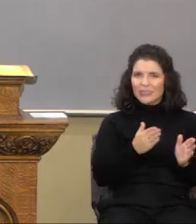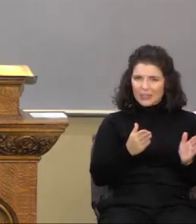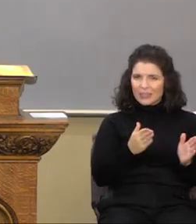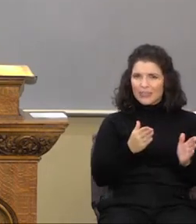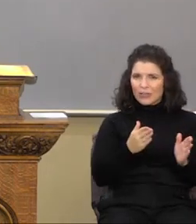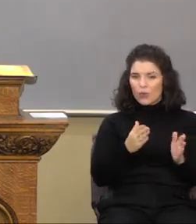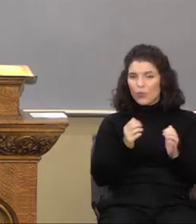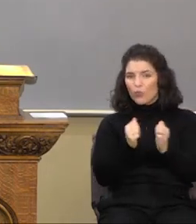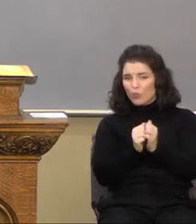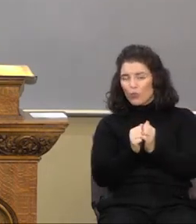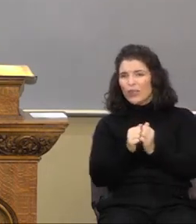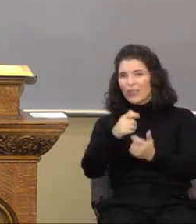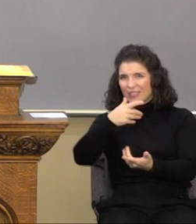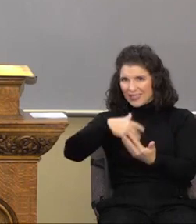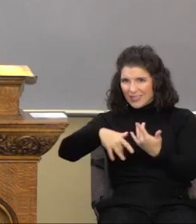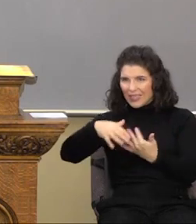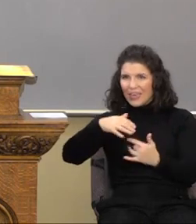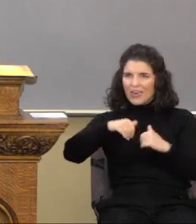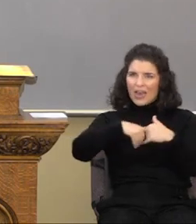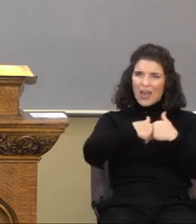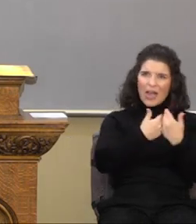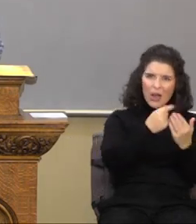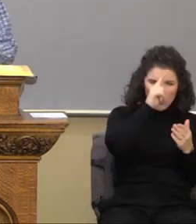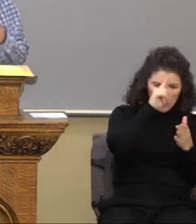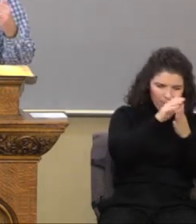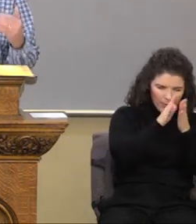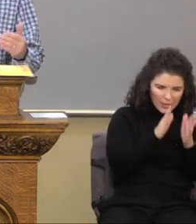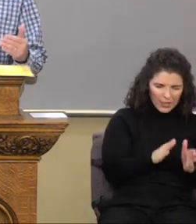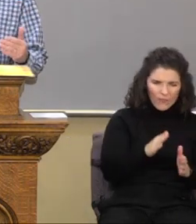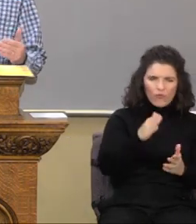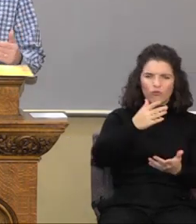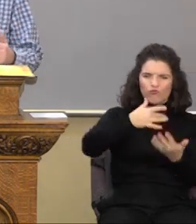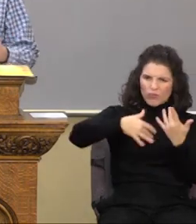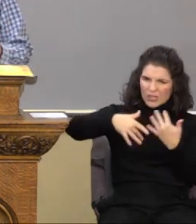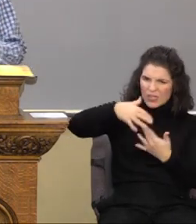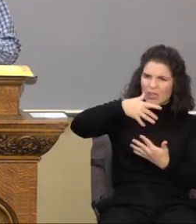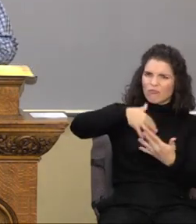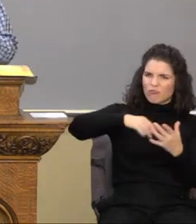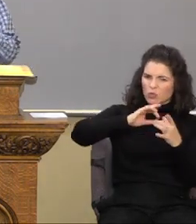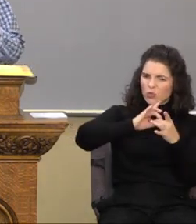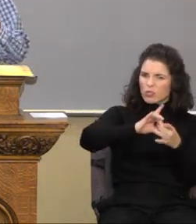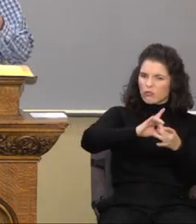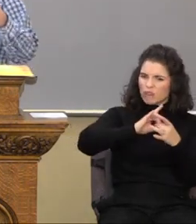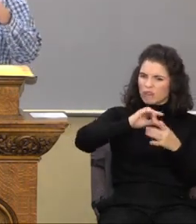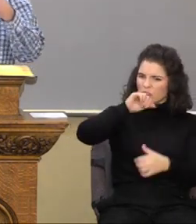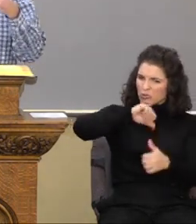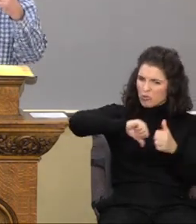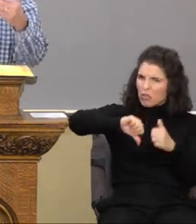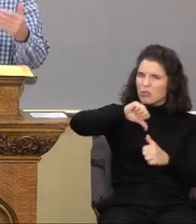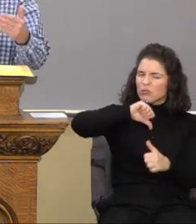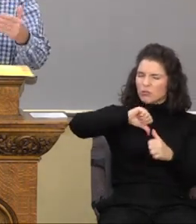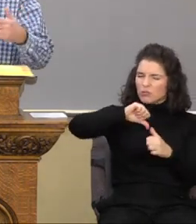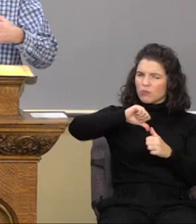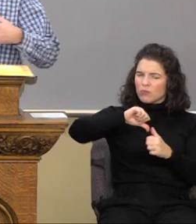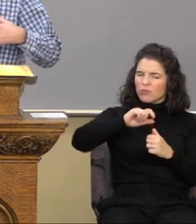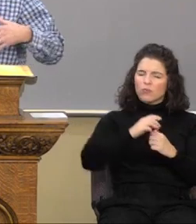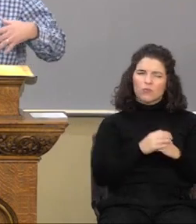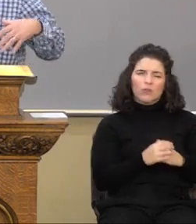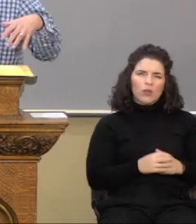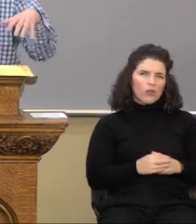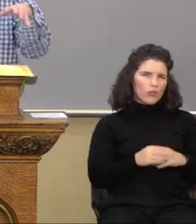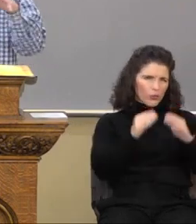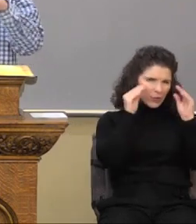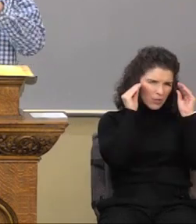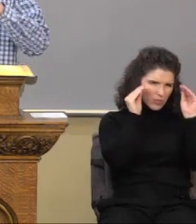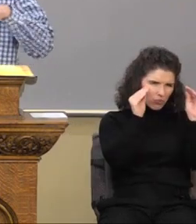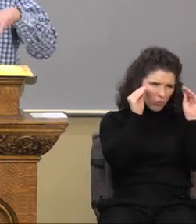is to relate to society? There is instruction that will provide the